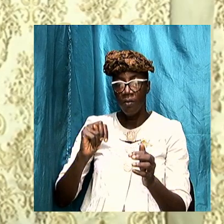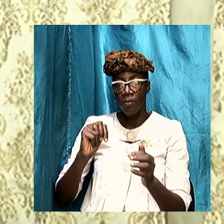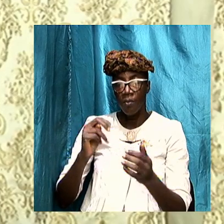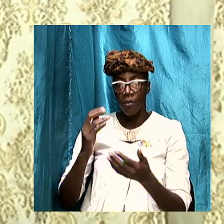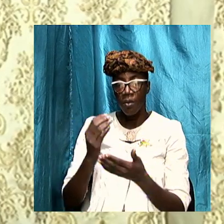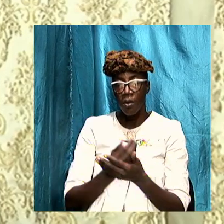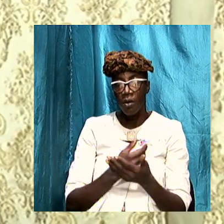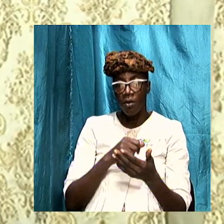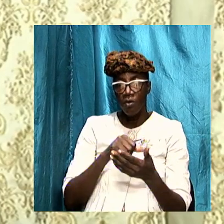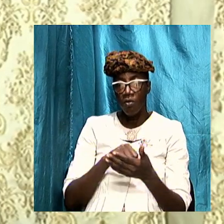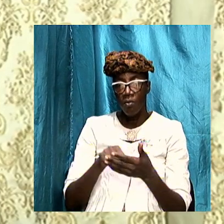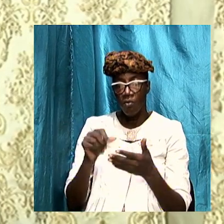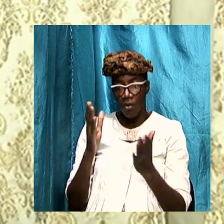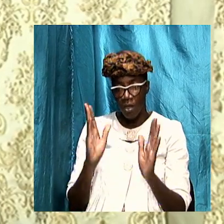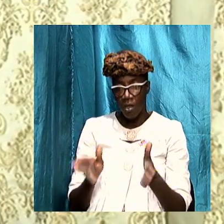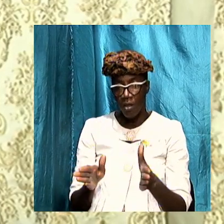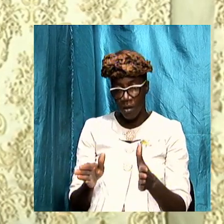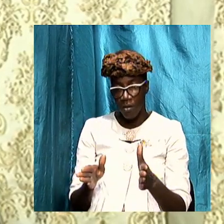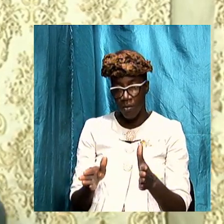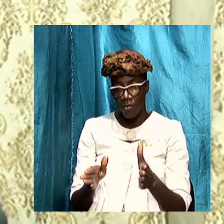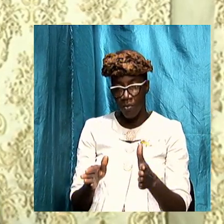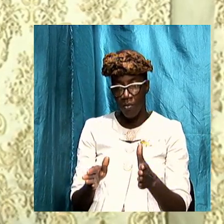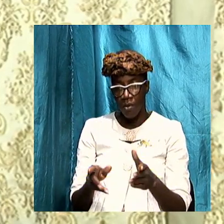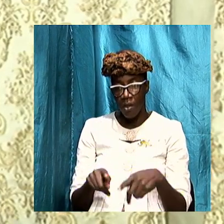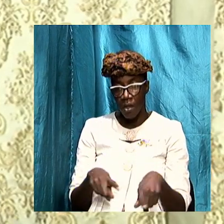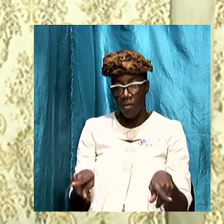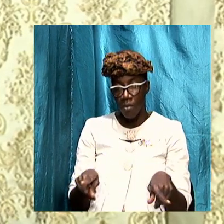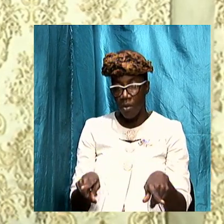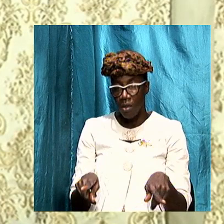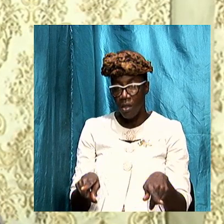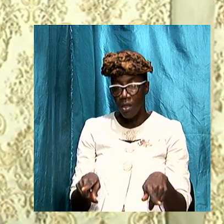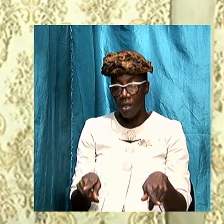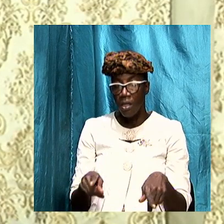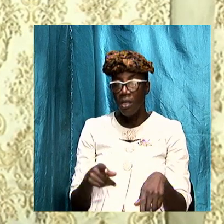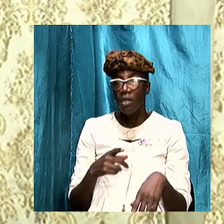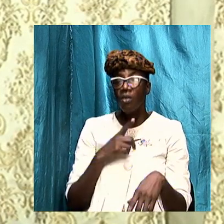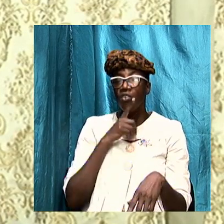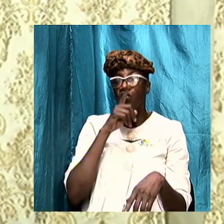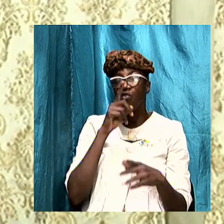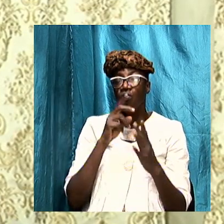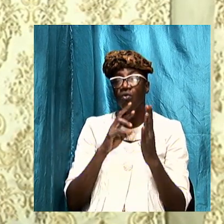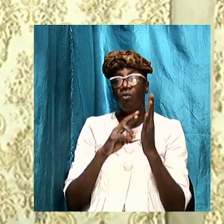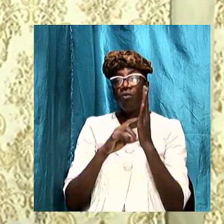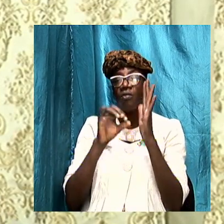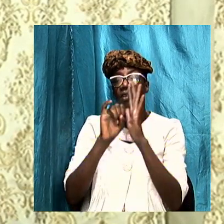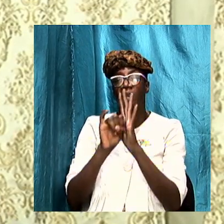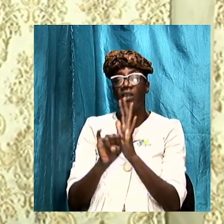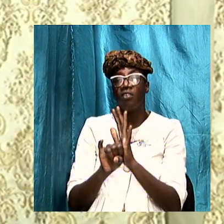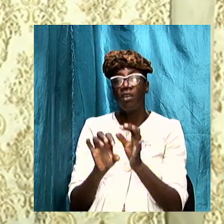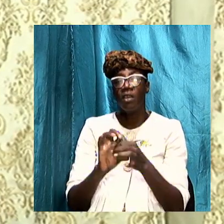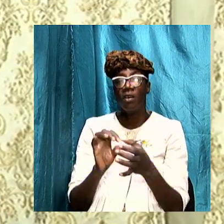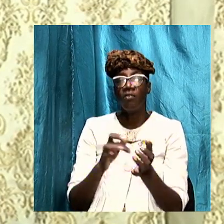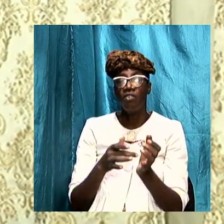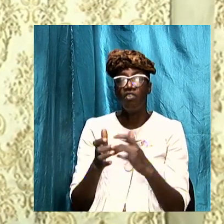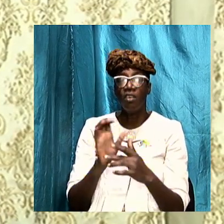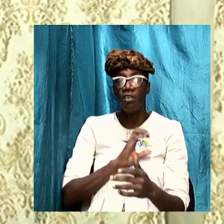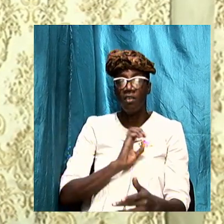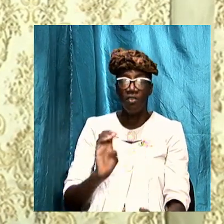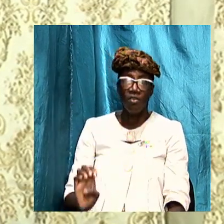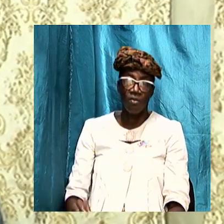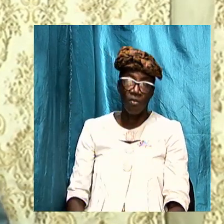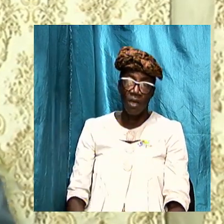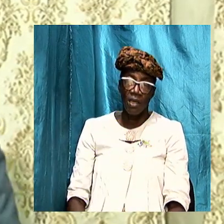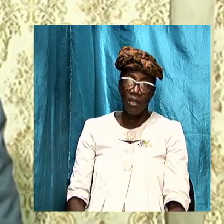writers would have put it but it is in fact the revelation of Jesus Christ